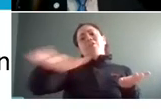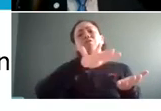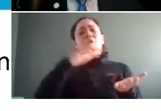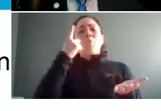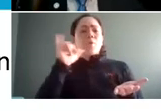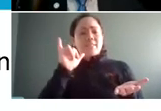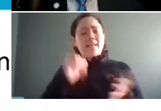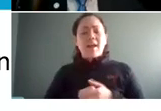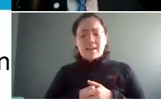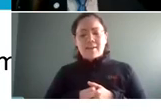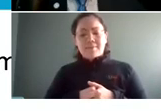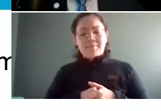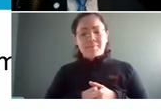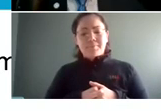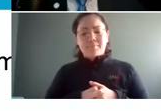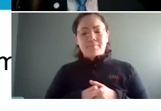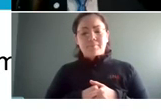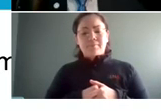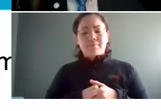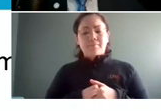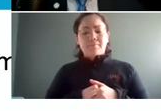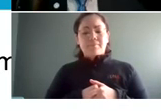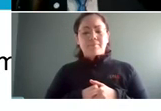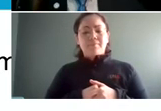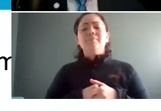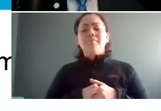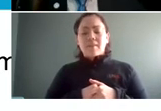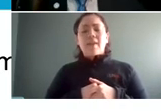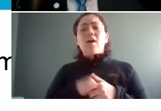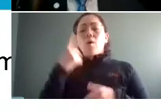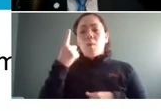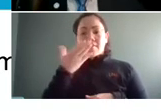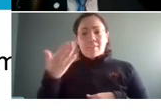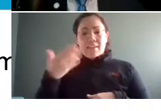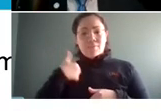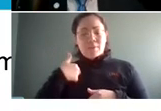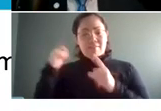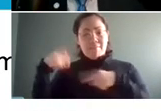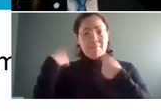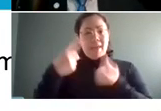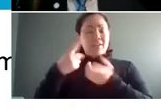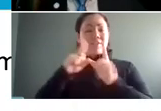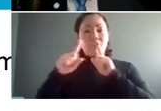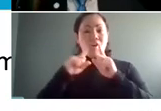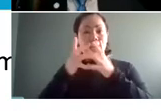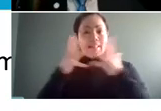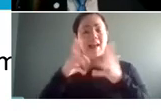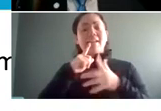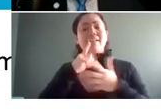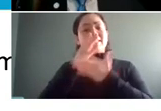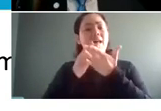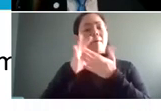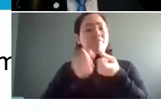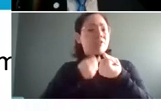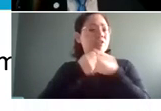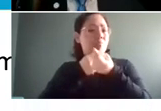next slide one of the things that we've been talking with folks a lot about are some of the support